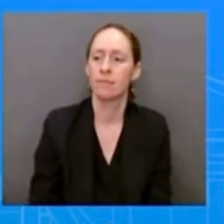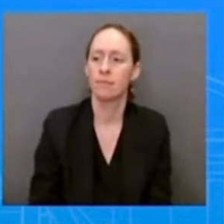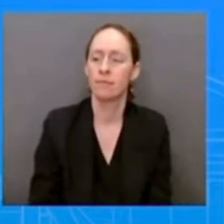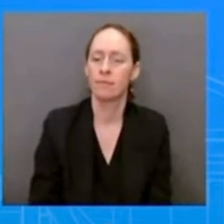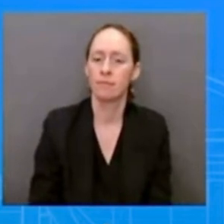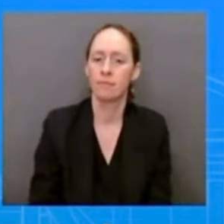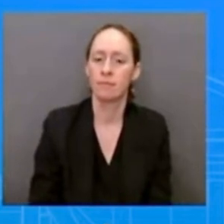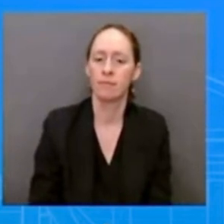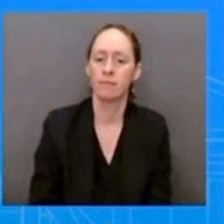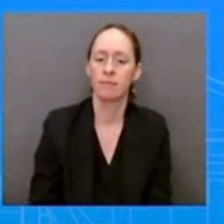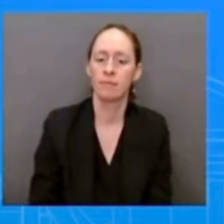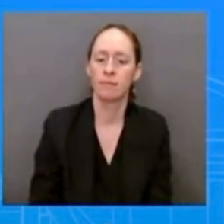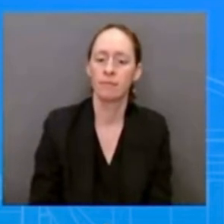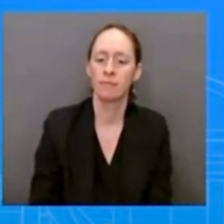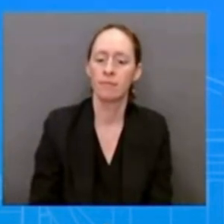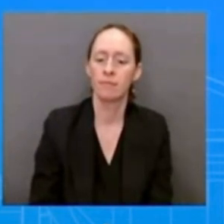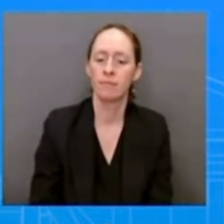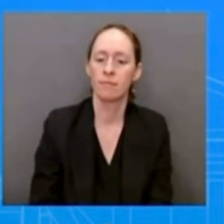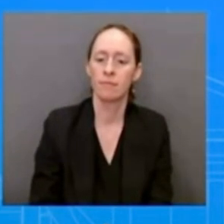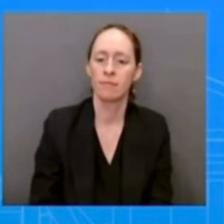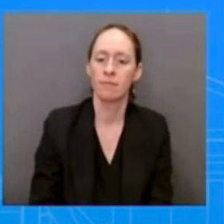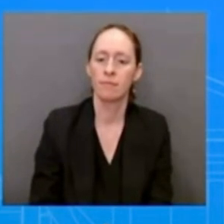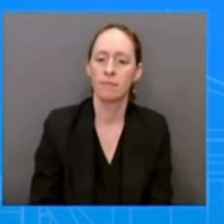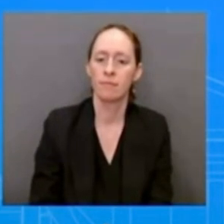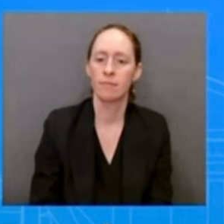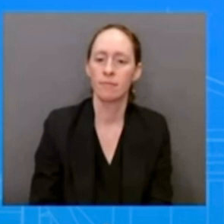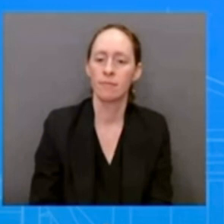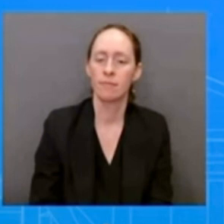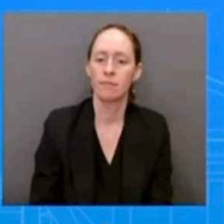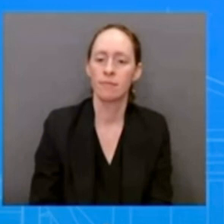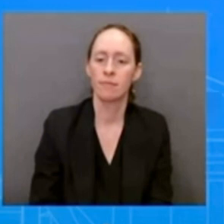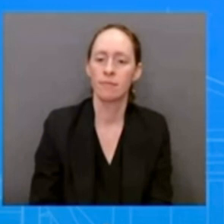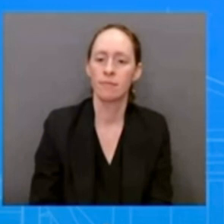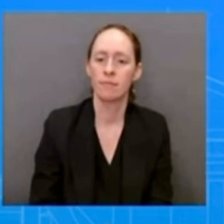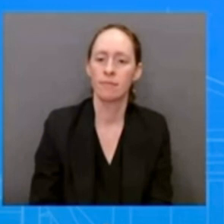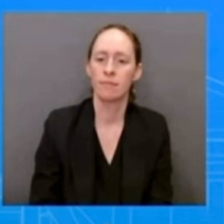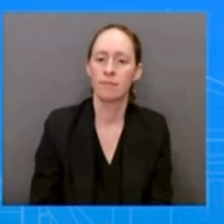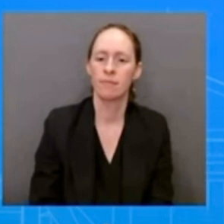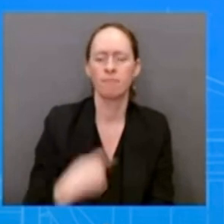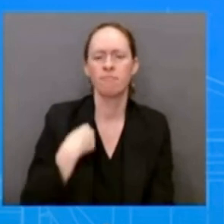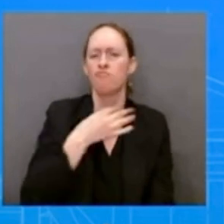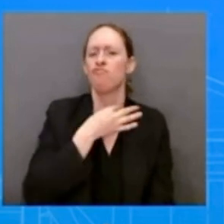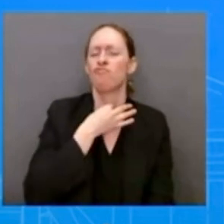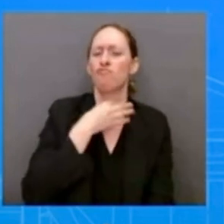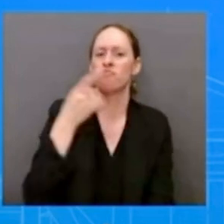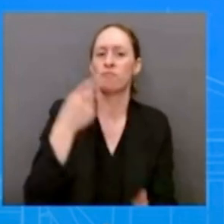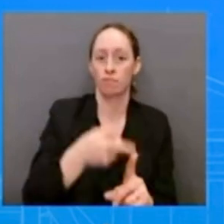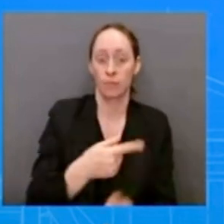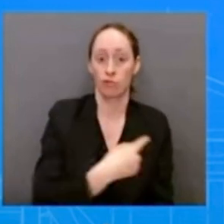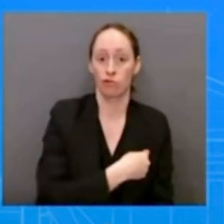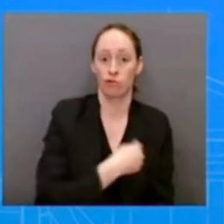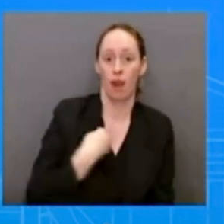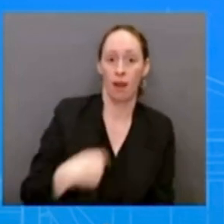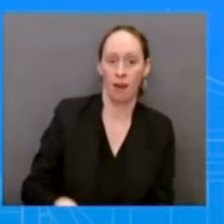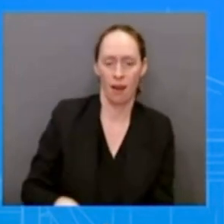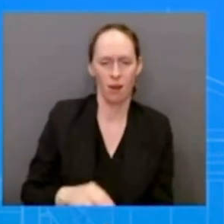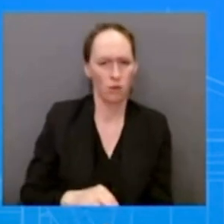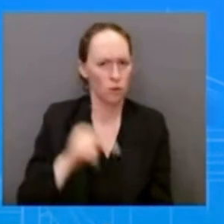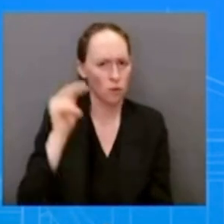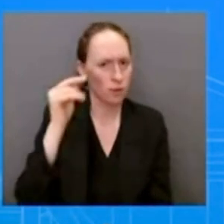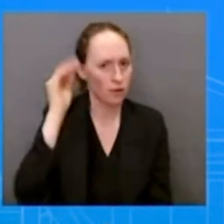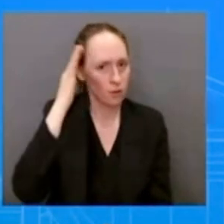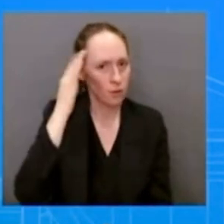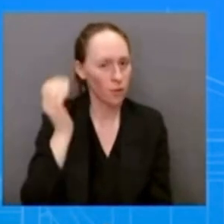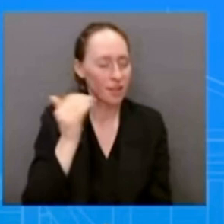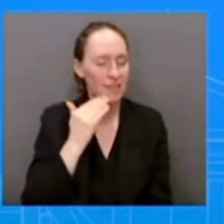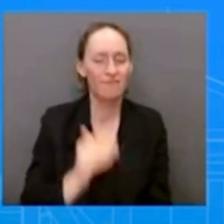north korea first question does the united states view on the china and russia economic and